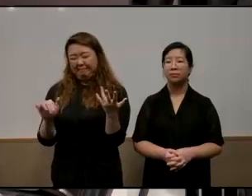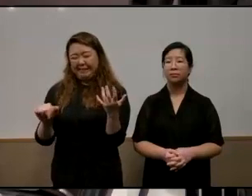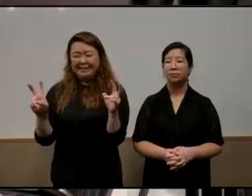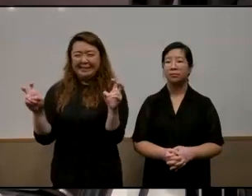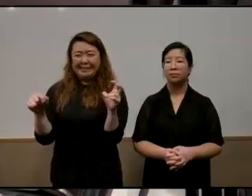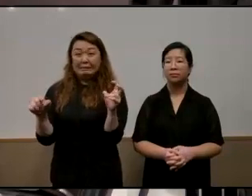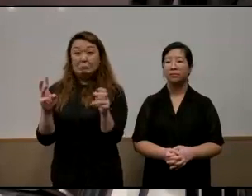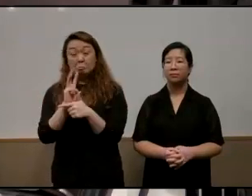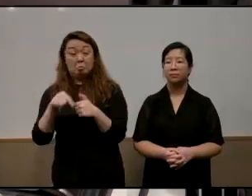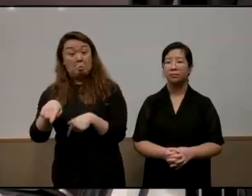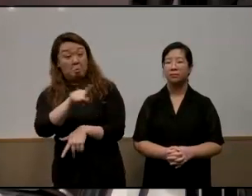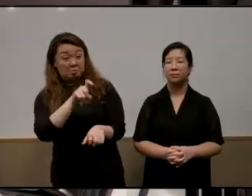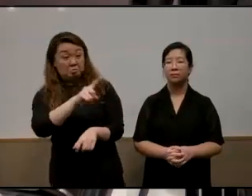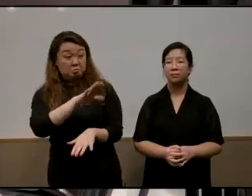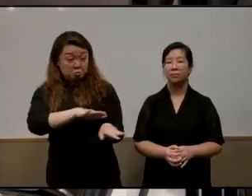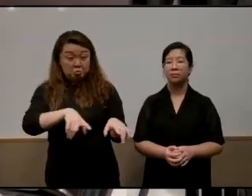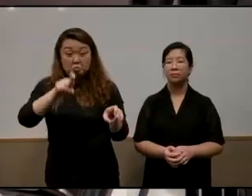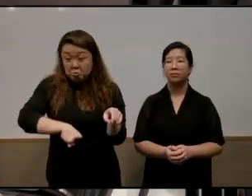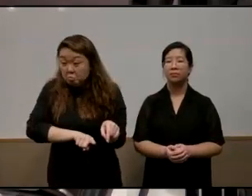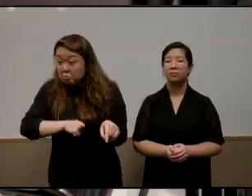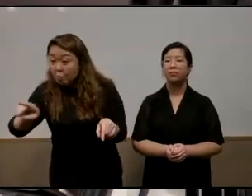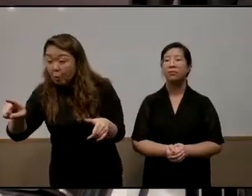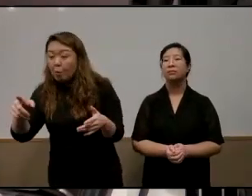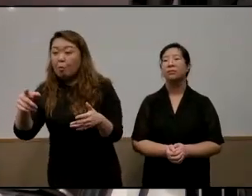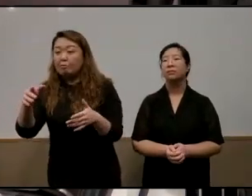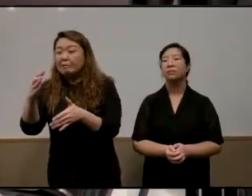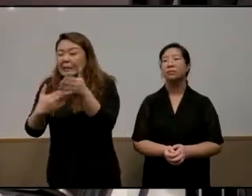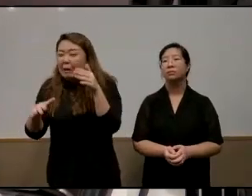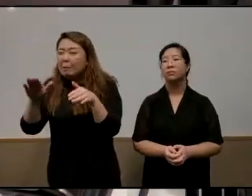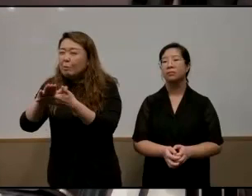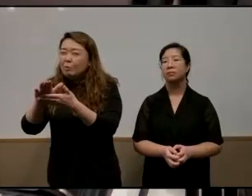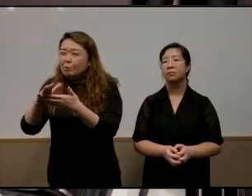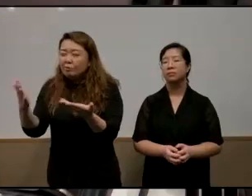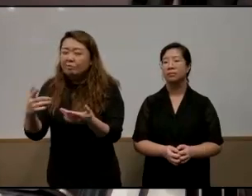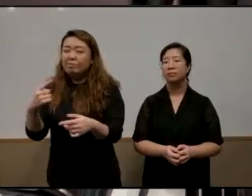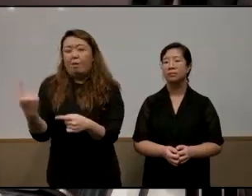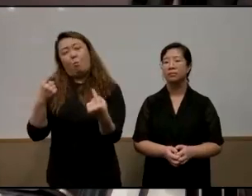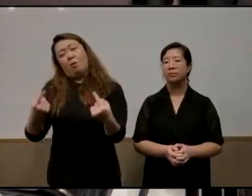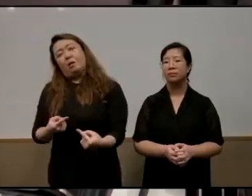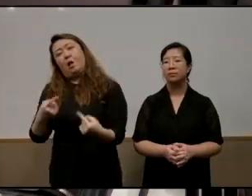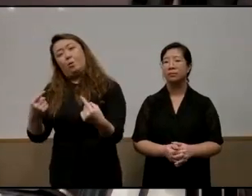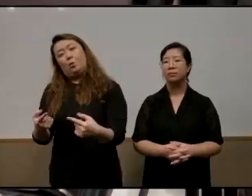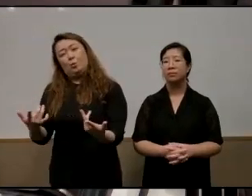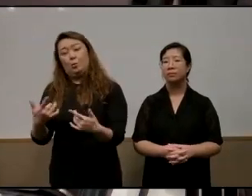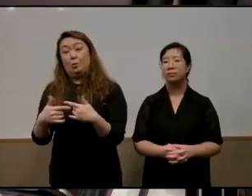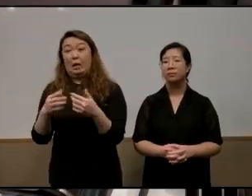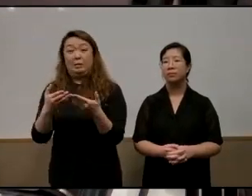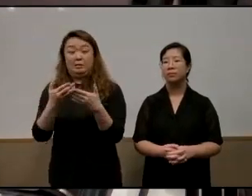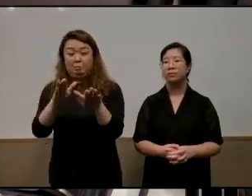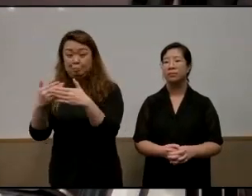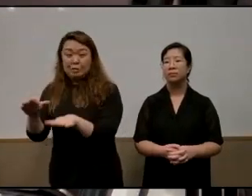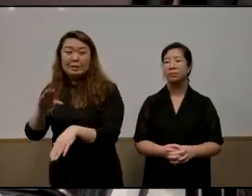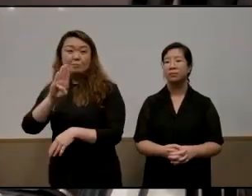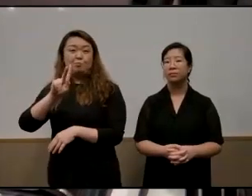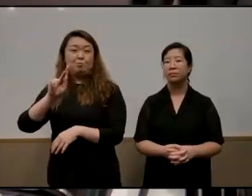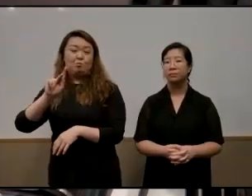whether these kids should go to some of these schools i've always argued for the breaking up of the bukit-tima